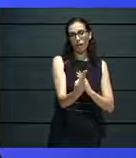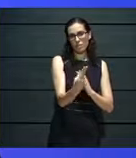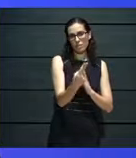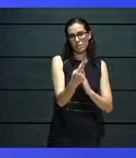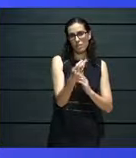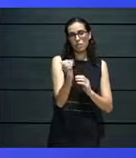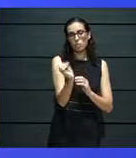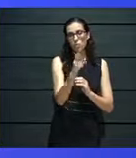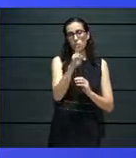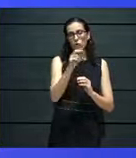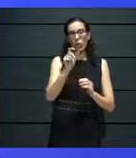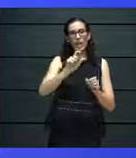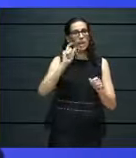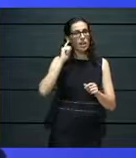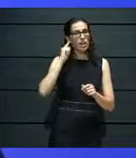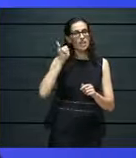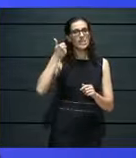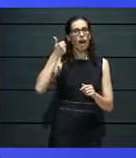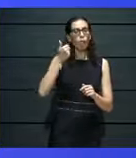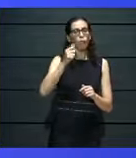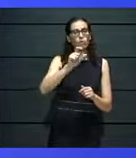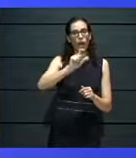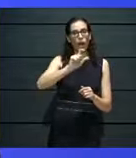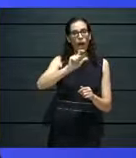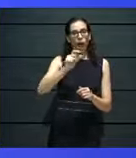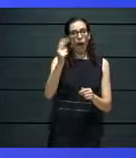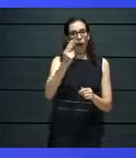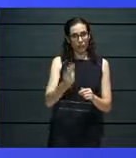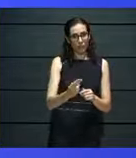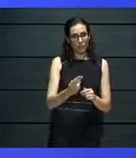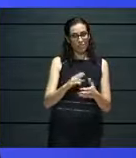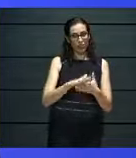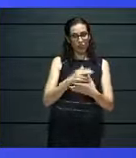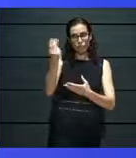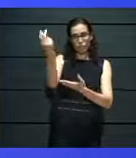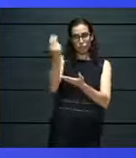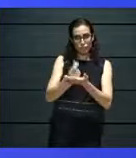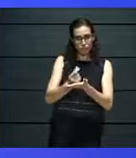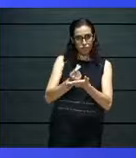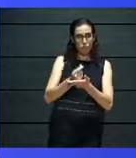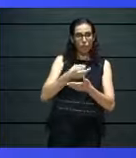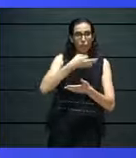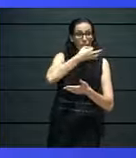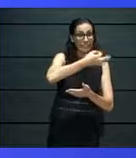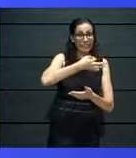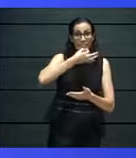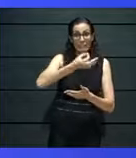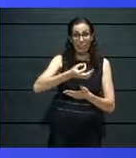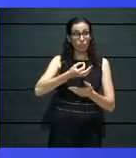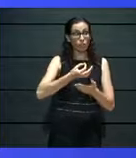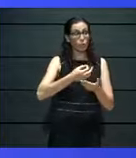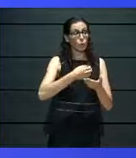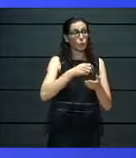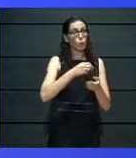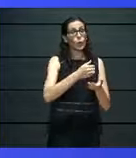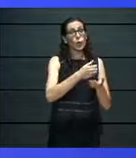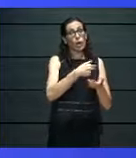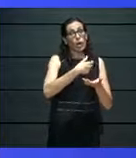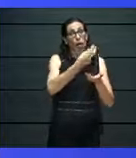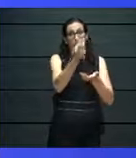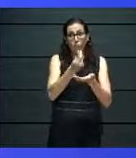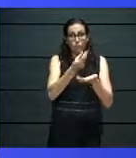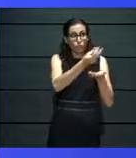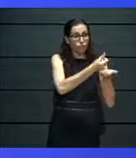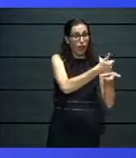that we've secured, thanks to a further grant, because we continue to also seek more financing, and we've got the Guilty Foundation to help us out,